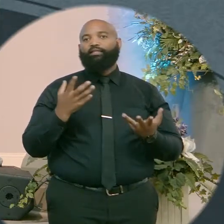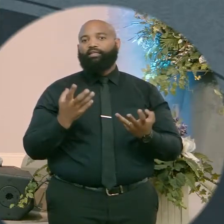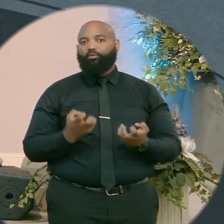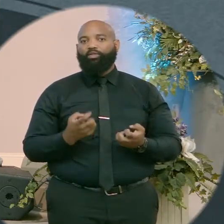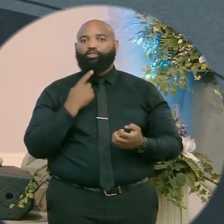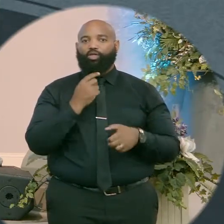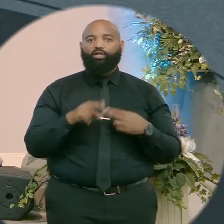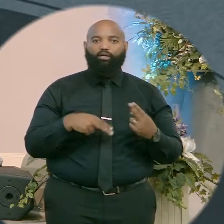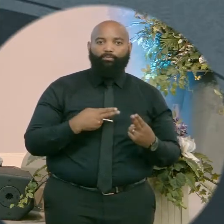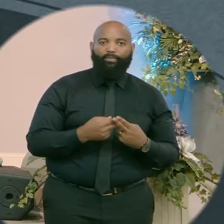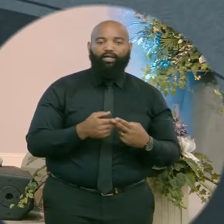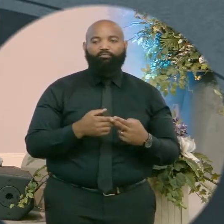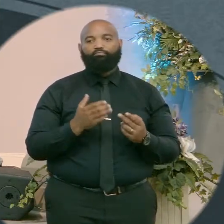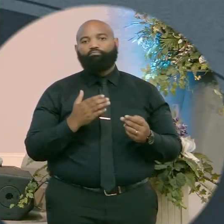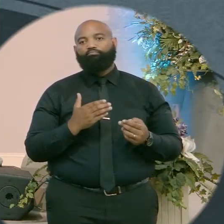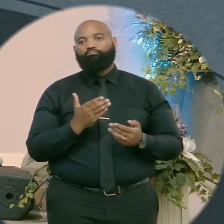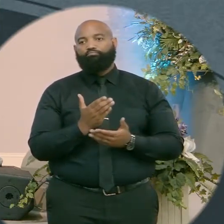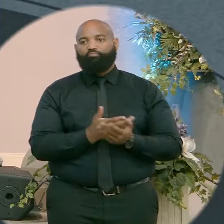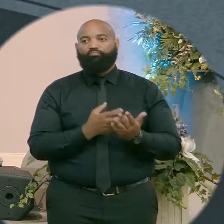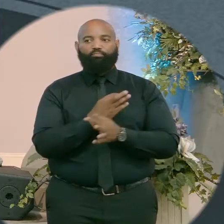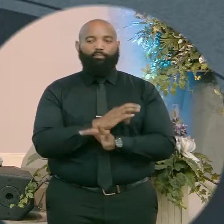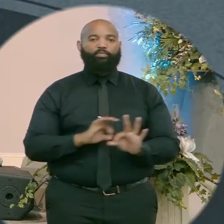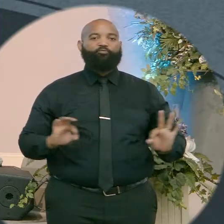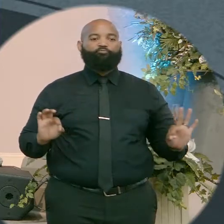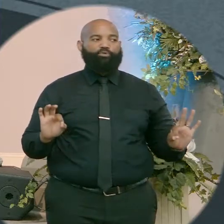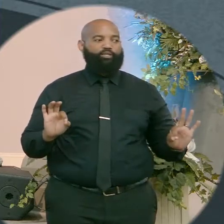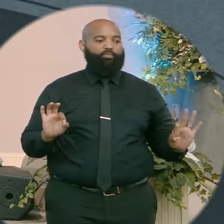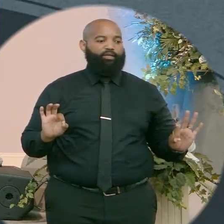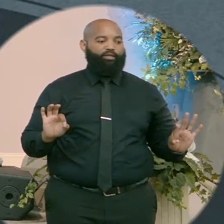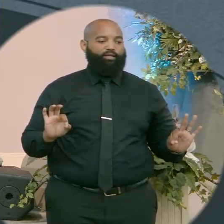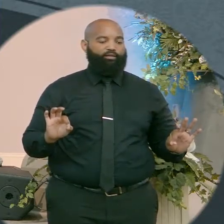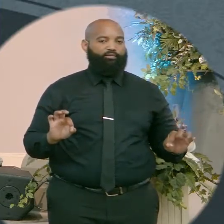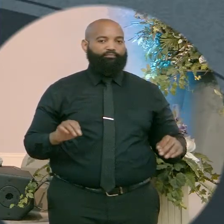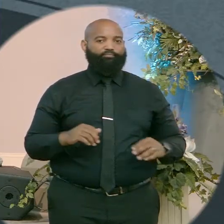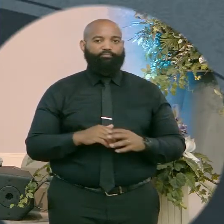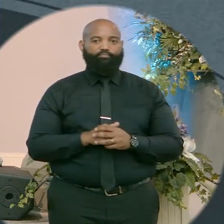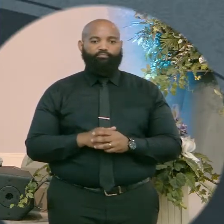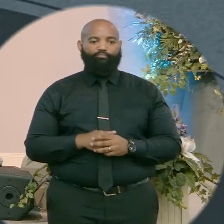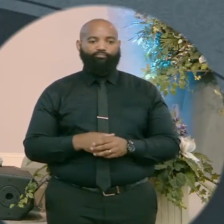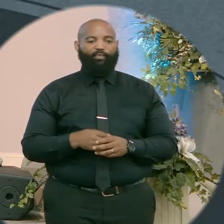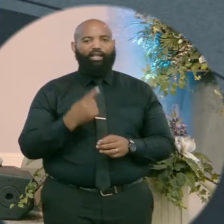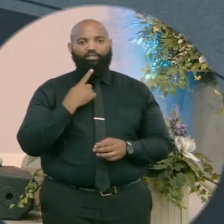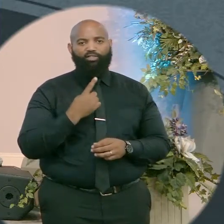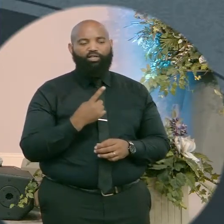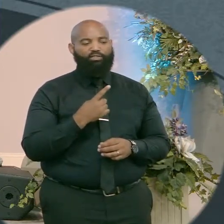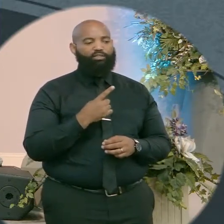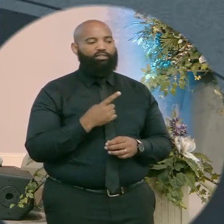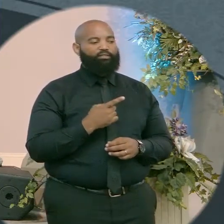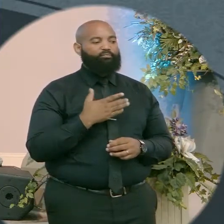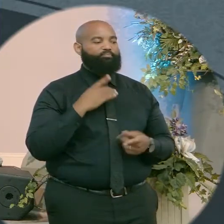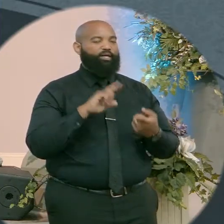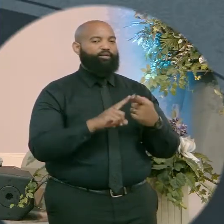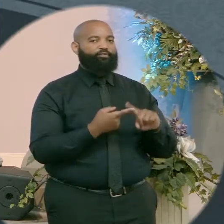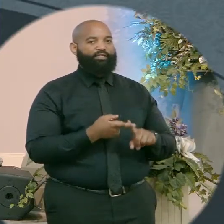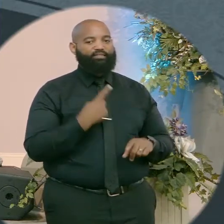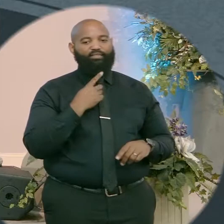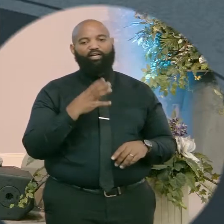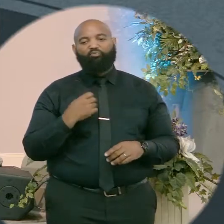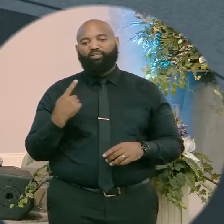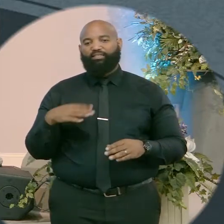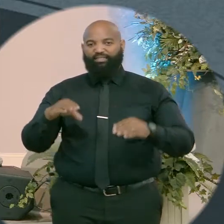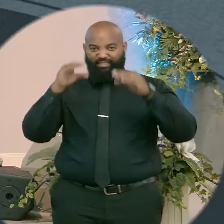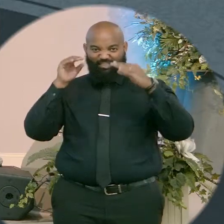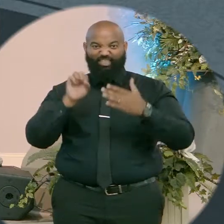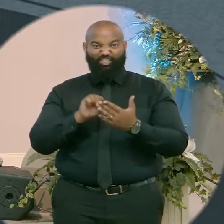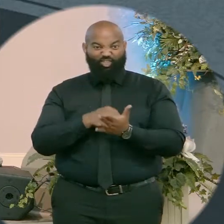talk about something about freedom. And I was looking through, I told Minister Trashonda this, I had this text that I wanted to teach on today because it